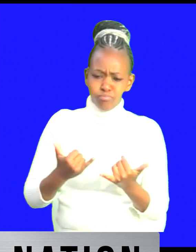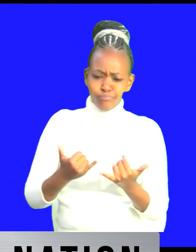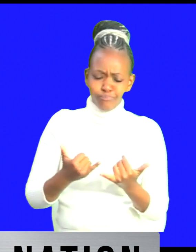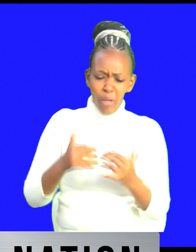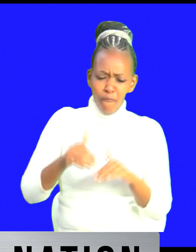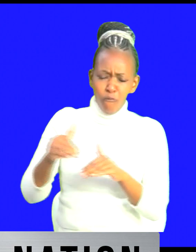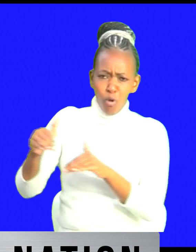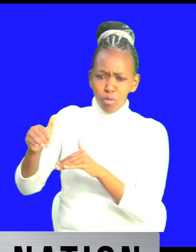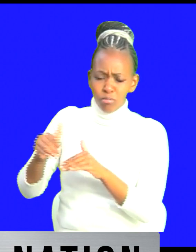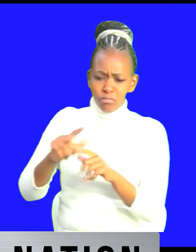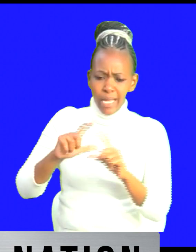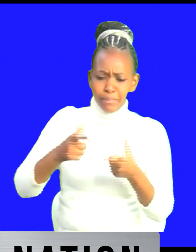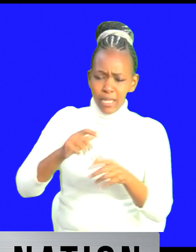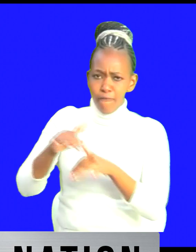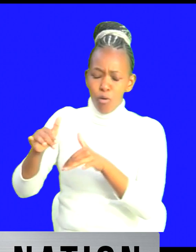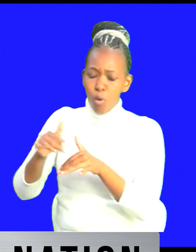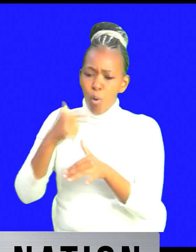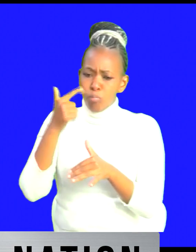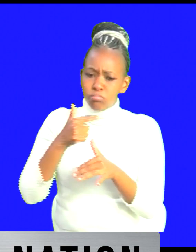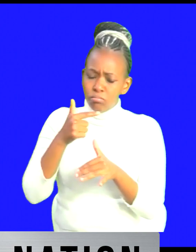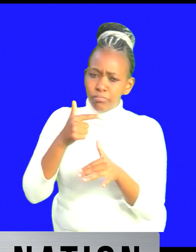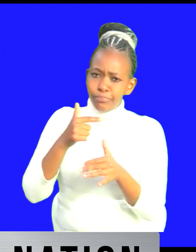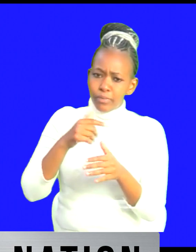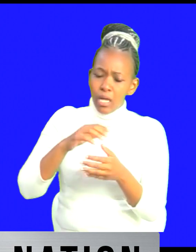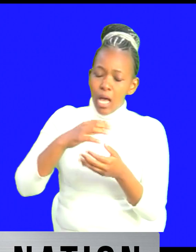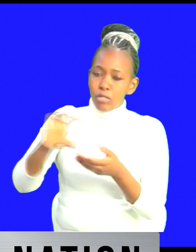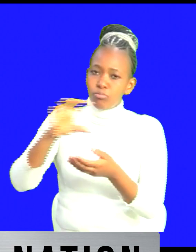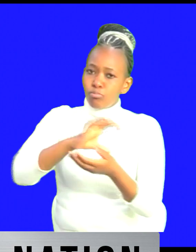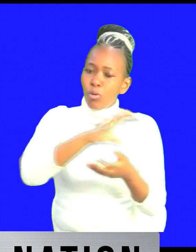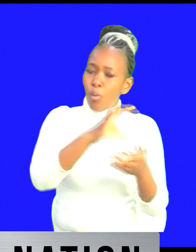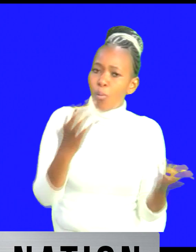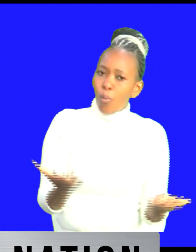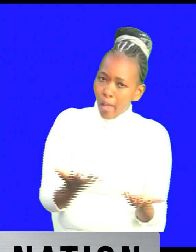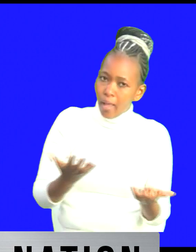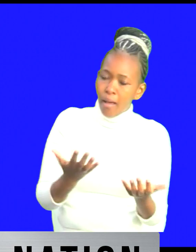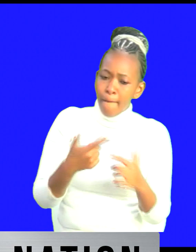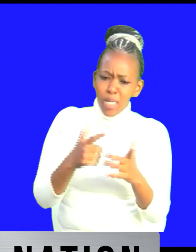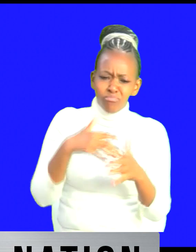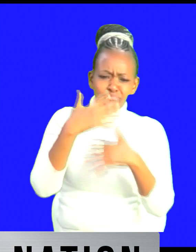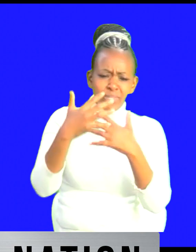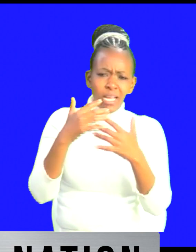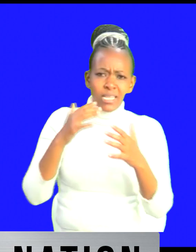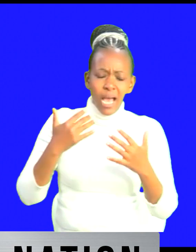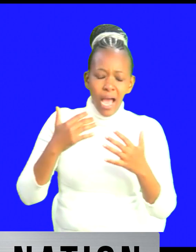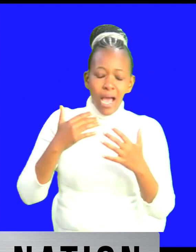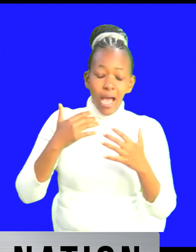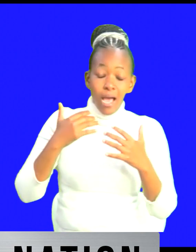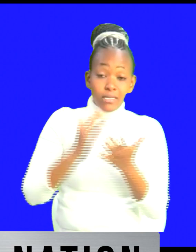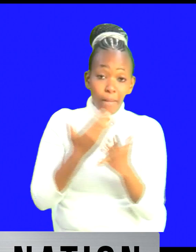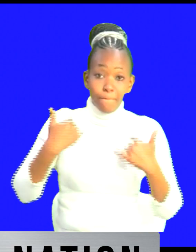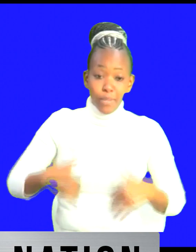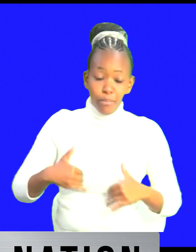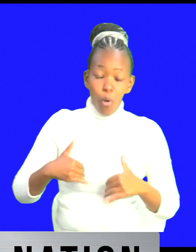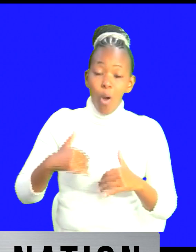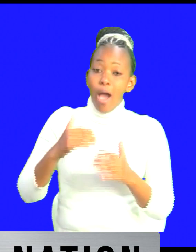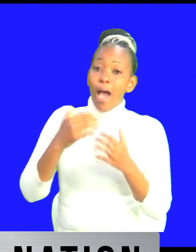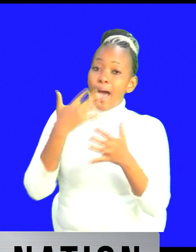gone to and who has been culpable a people a number of people arrested but then now we don't know where this thing has gone into okay